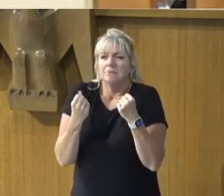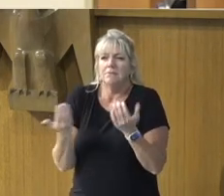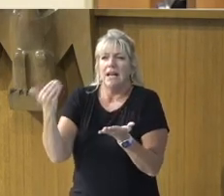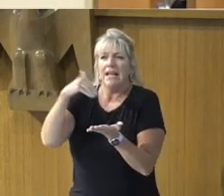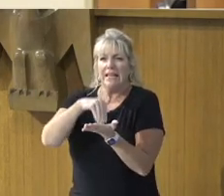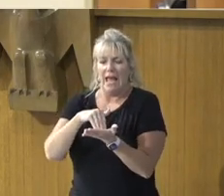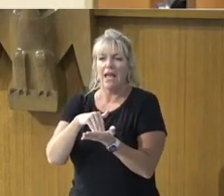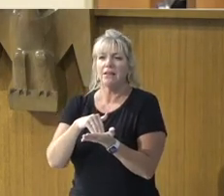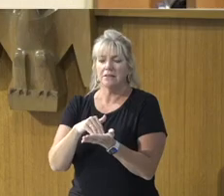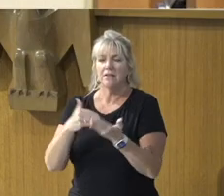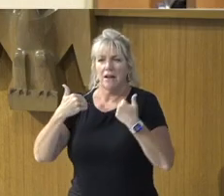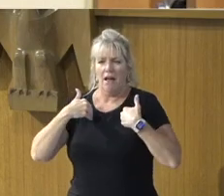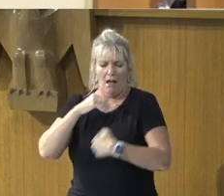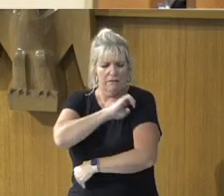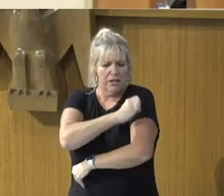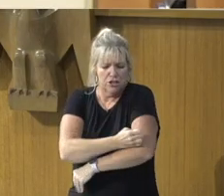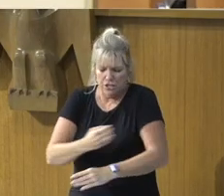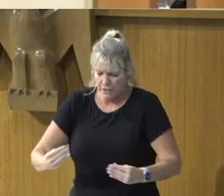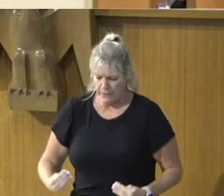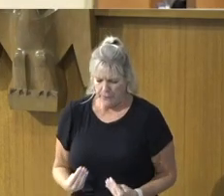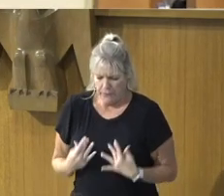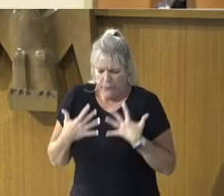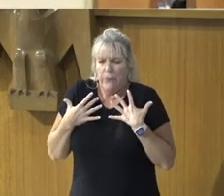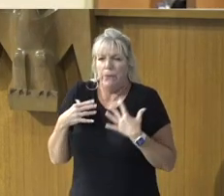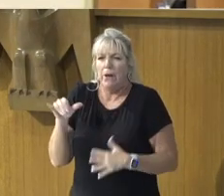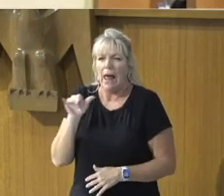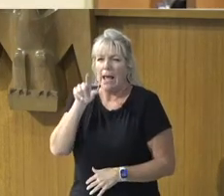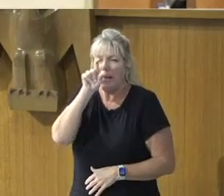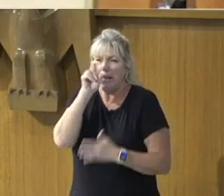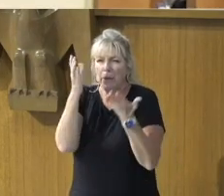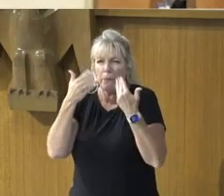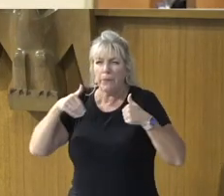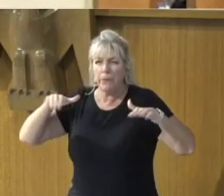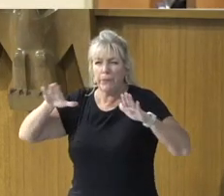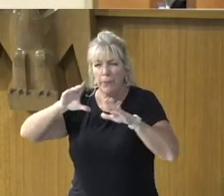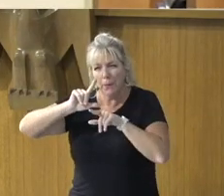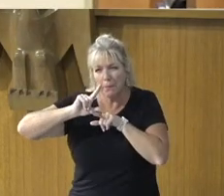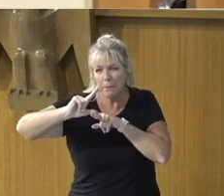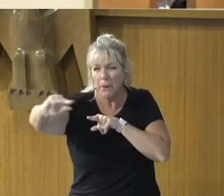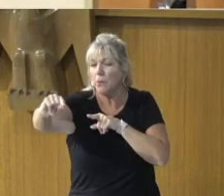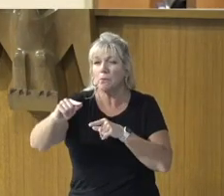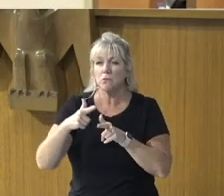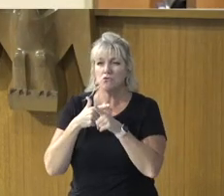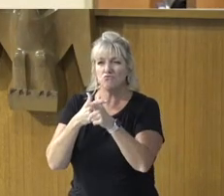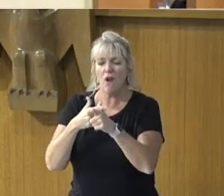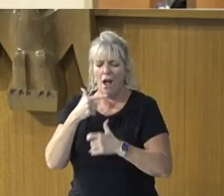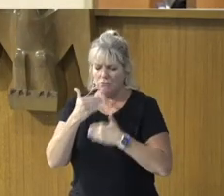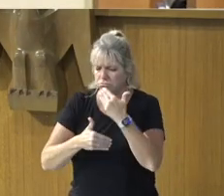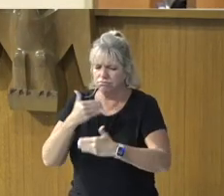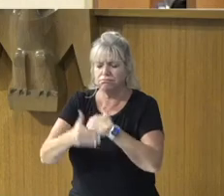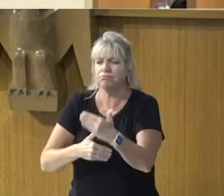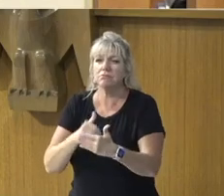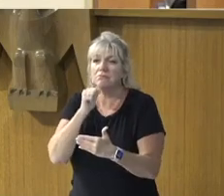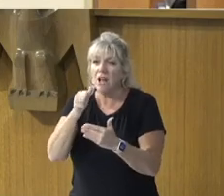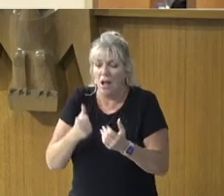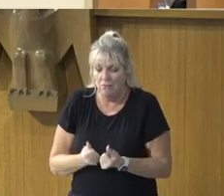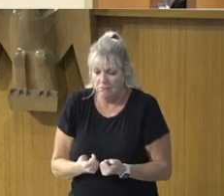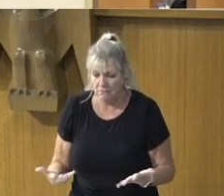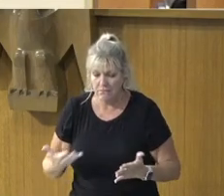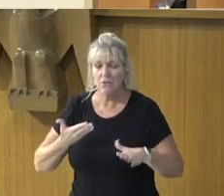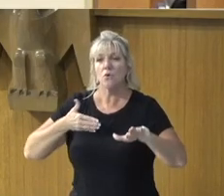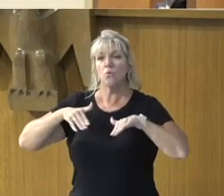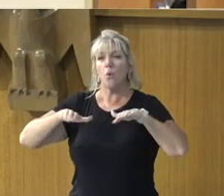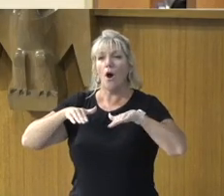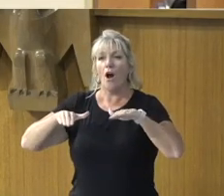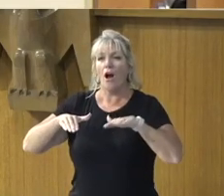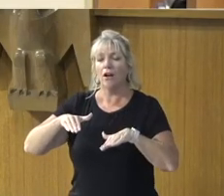like eagles. They shall run and not be weary. They shall walk and never faint.